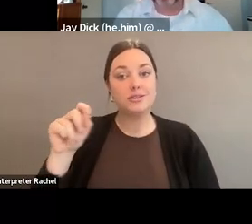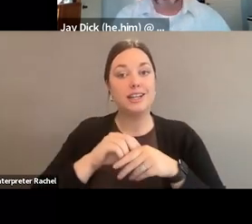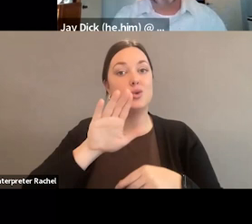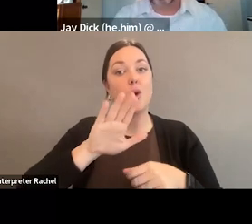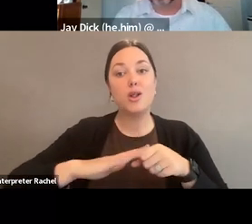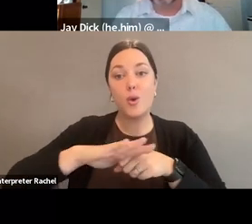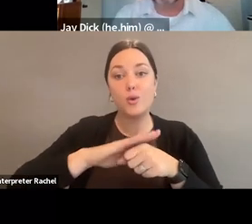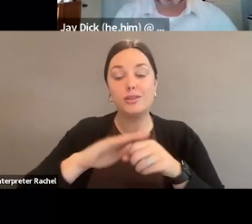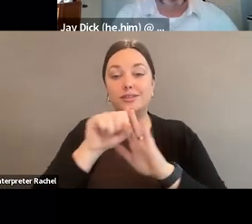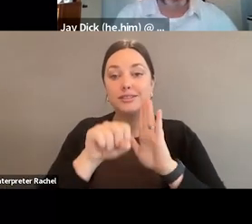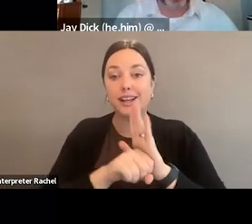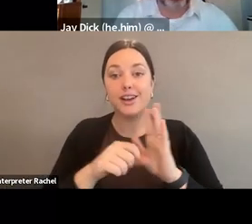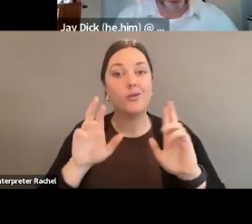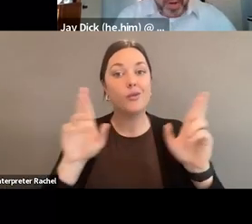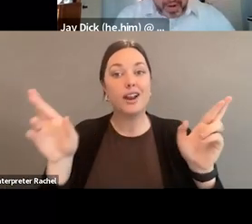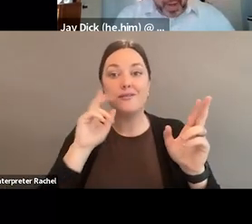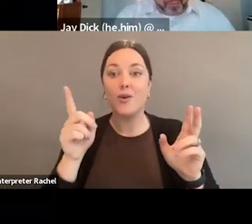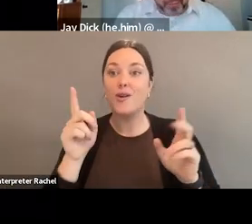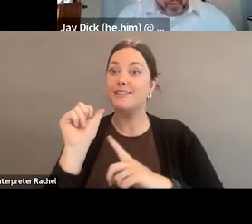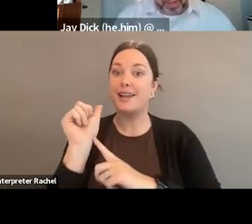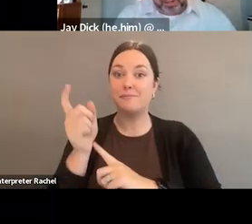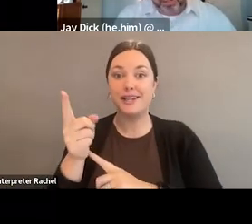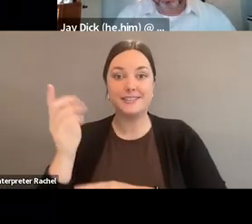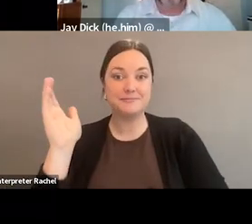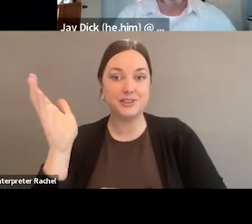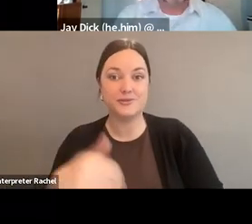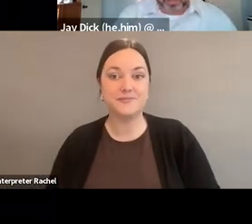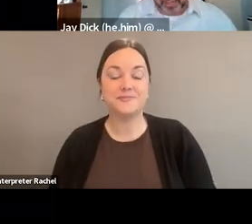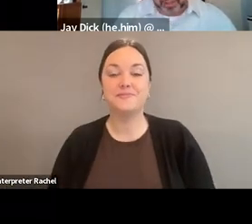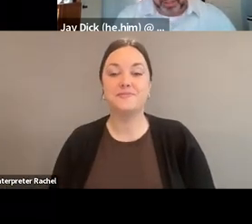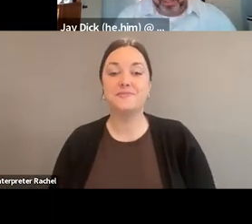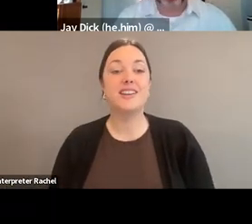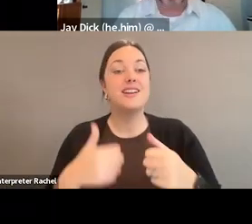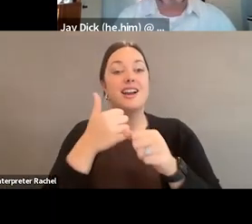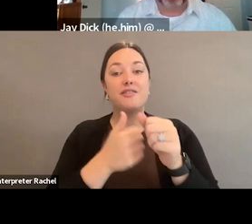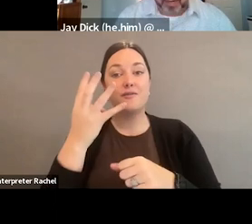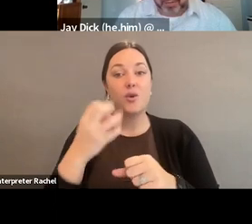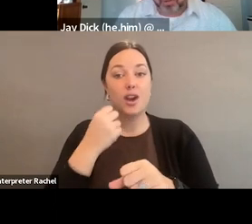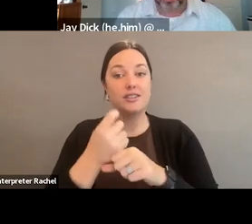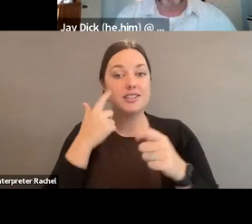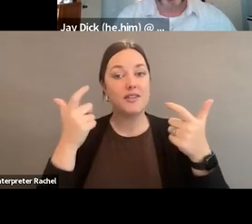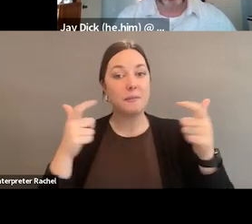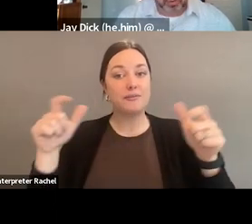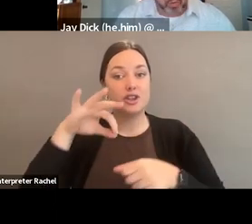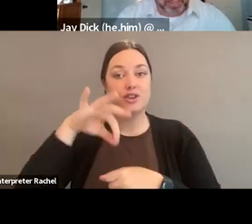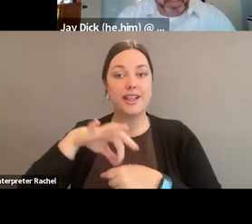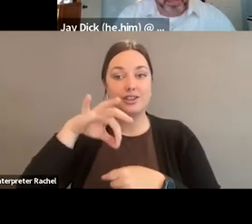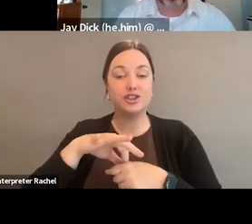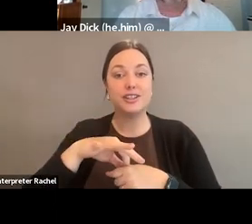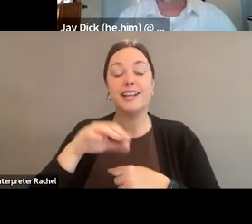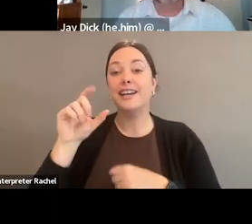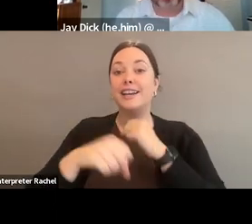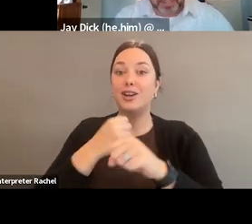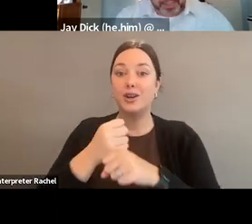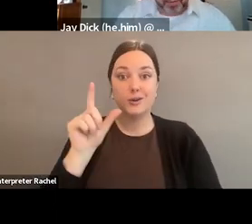So, buckle up. We're in for a quick little 10 minutes here. So, every four years, there's a major election at the state level. In 2022, was